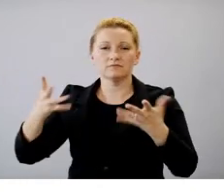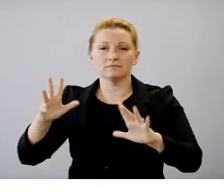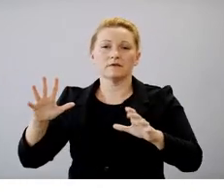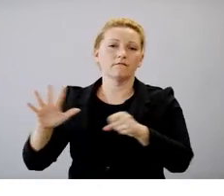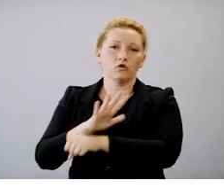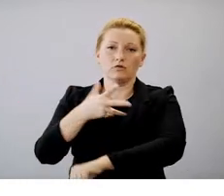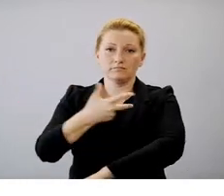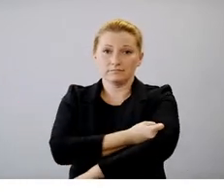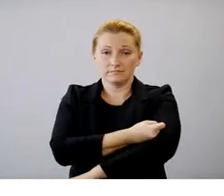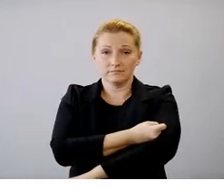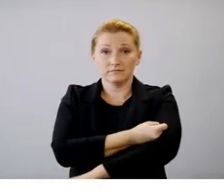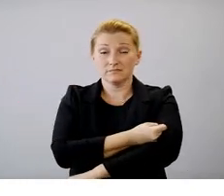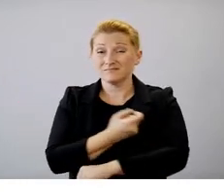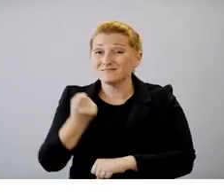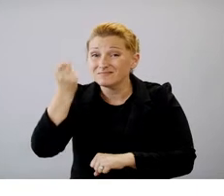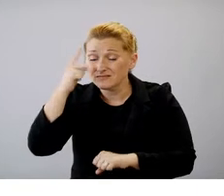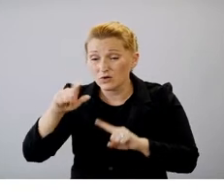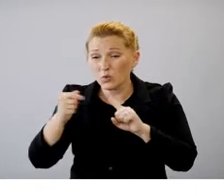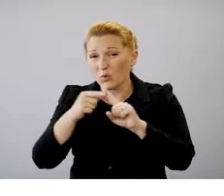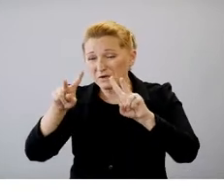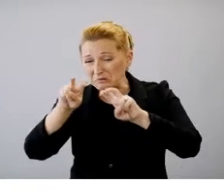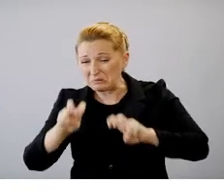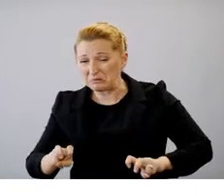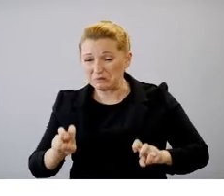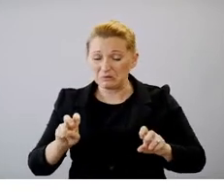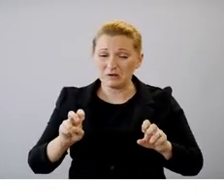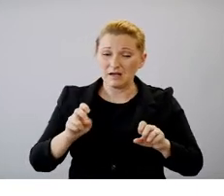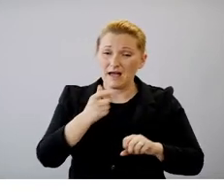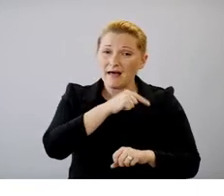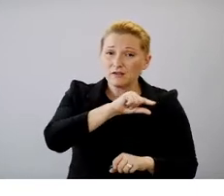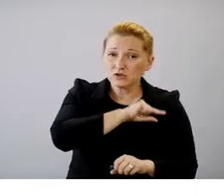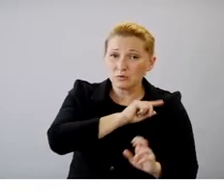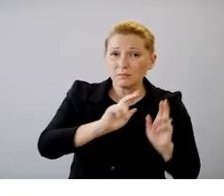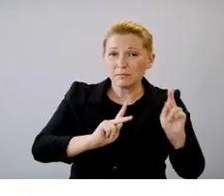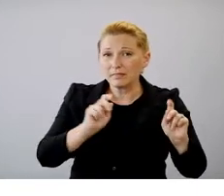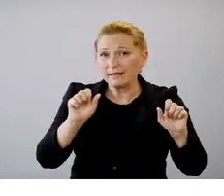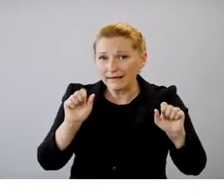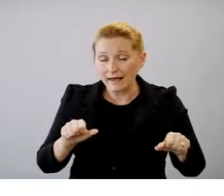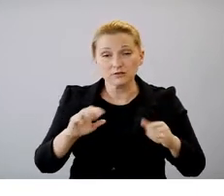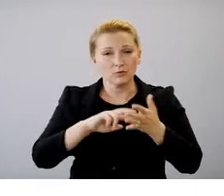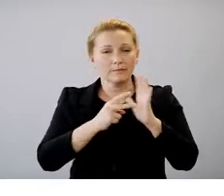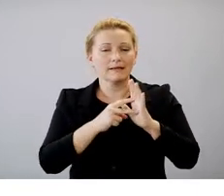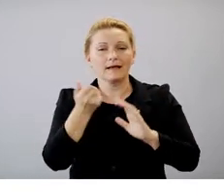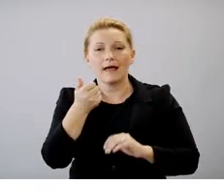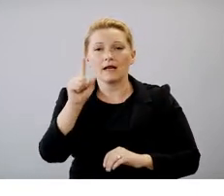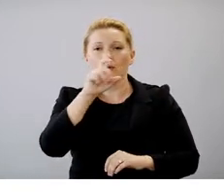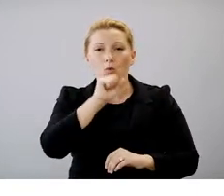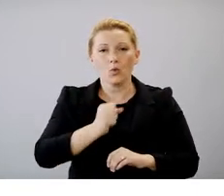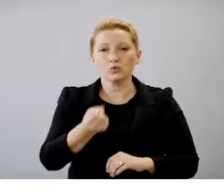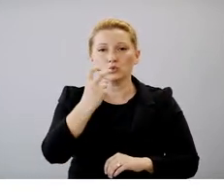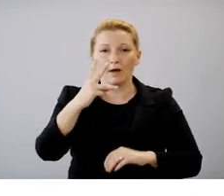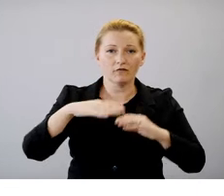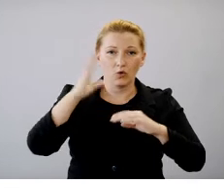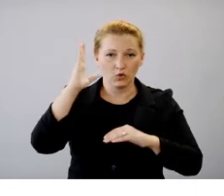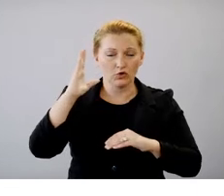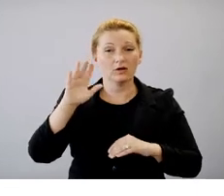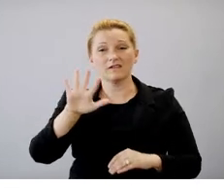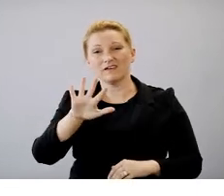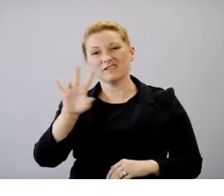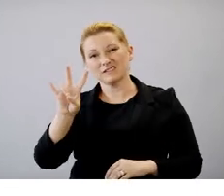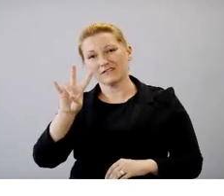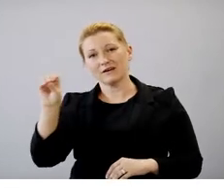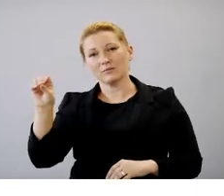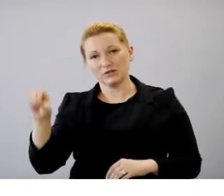individuals who are eligible to be vaccinated in Arizona, so that is any individual who is 12 years old or older, 57